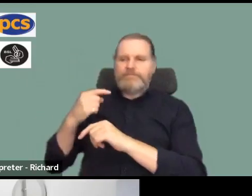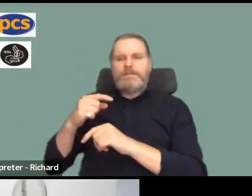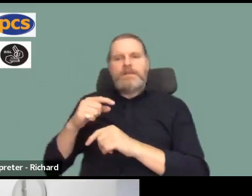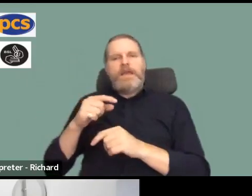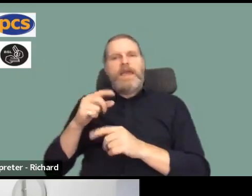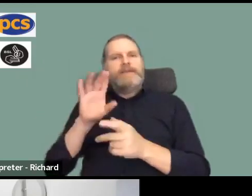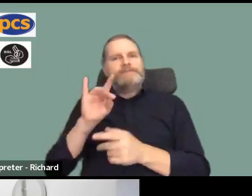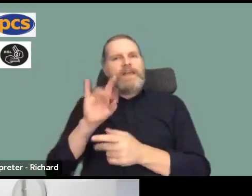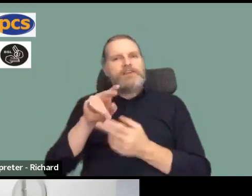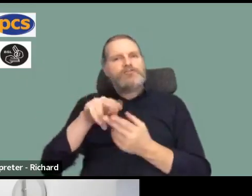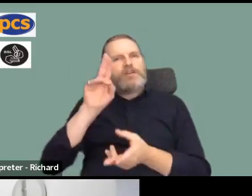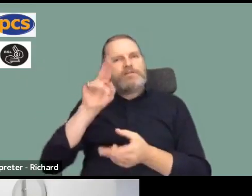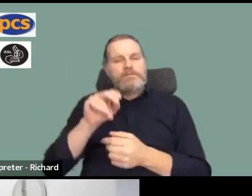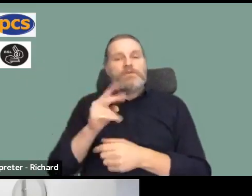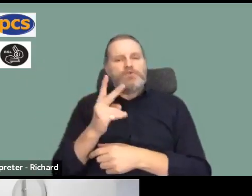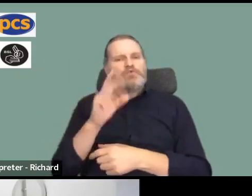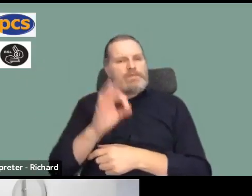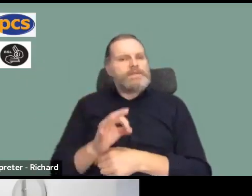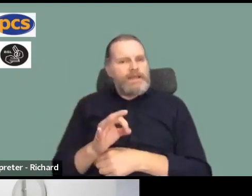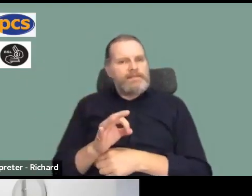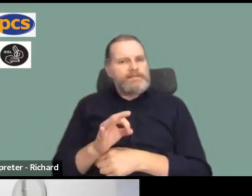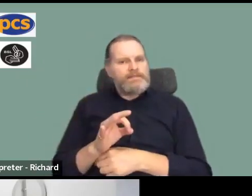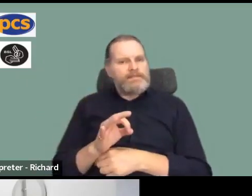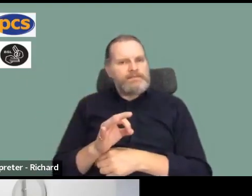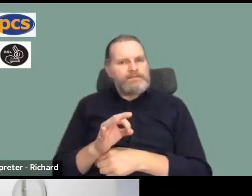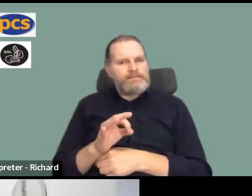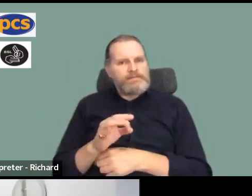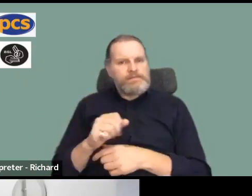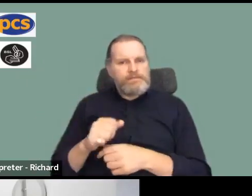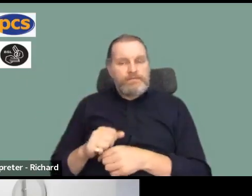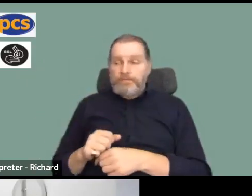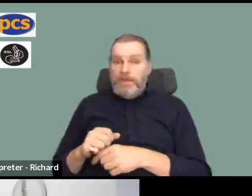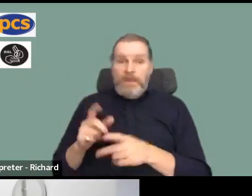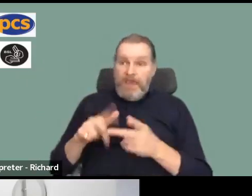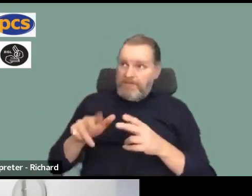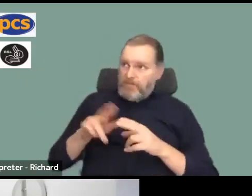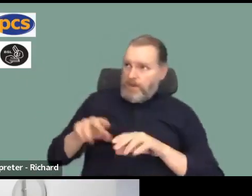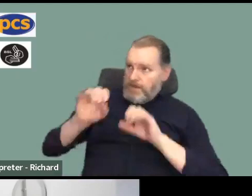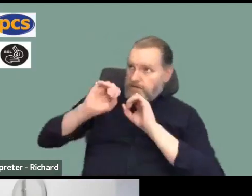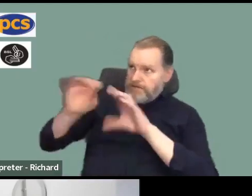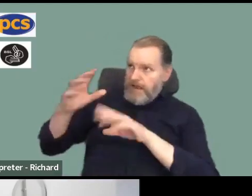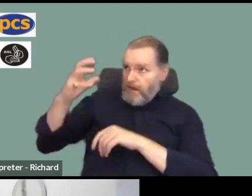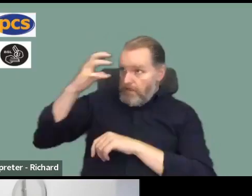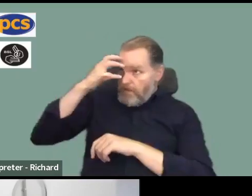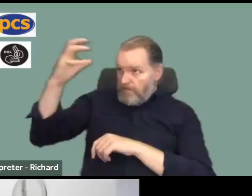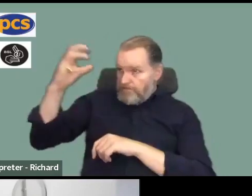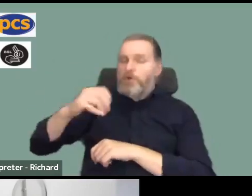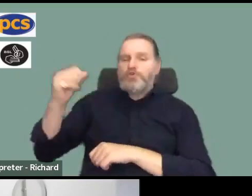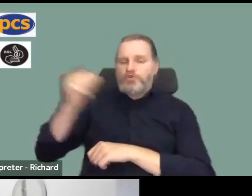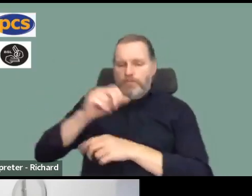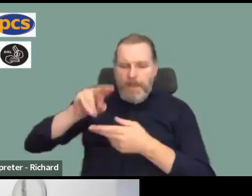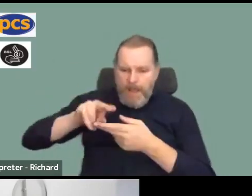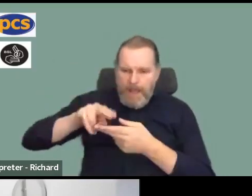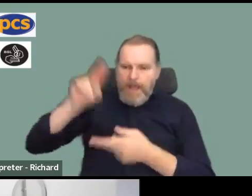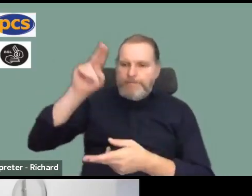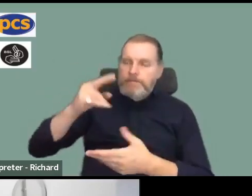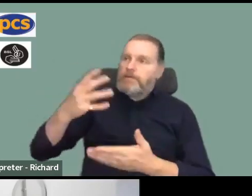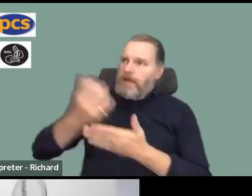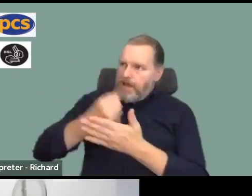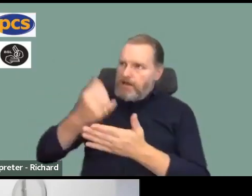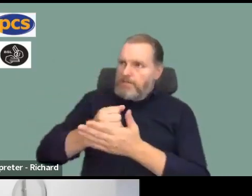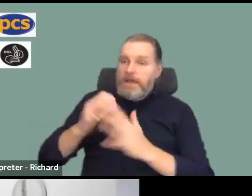awards. If we got the government to concede that there should be a 10% pay rise for the civil service, we want that to apply everywhere.